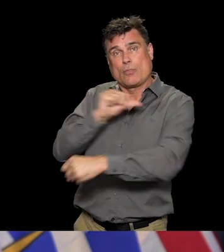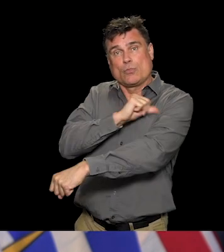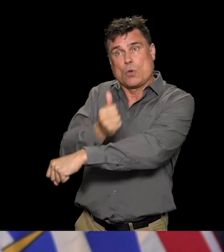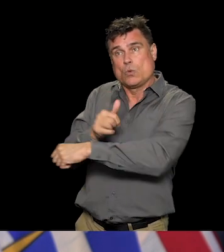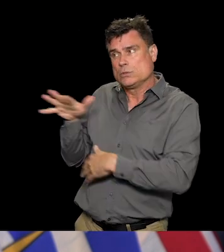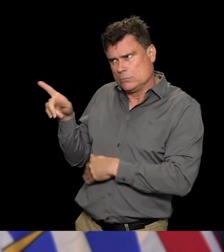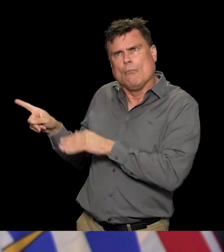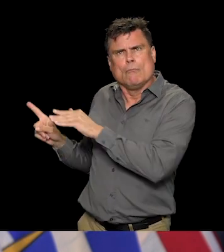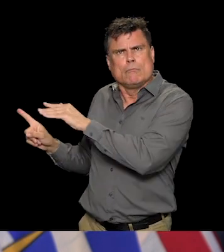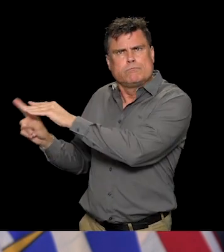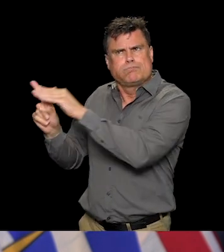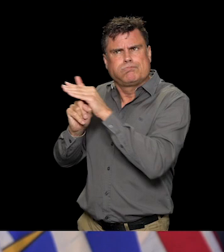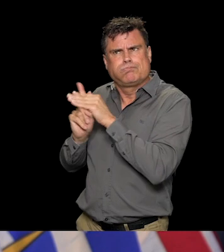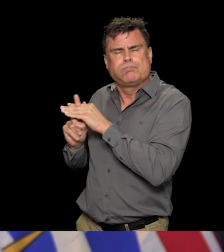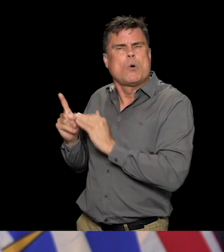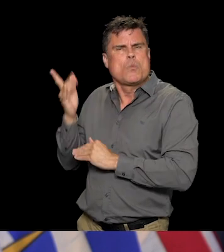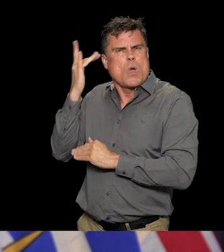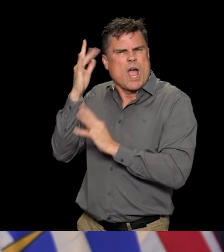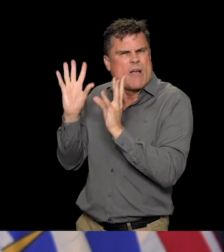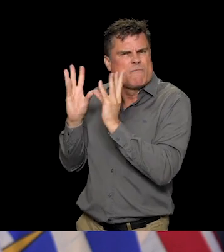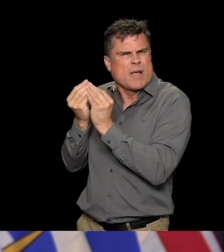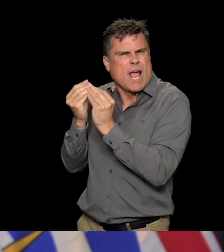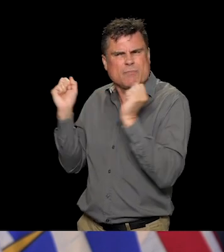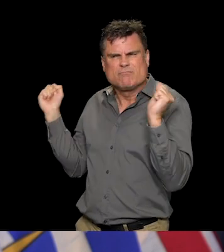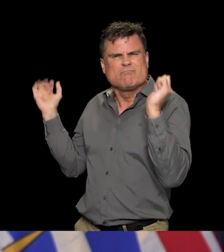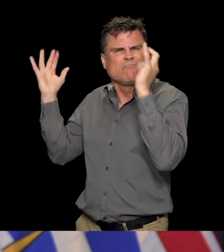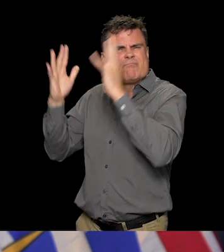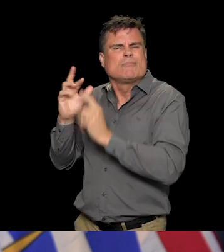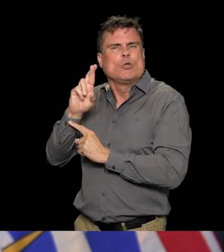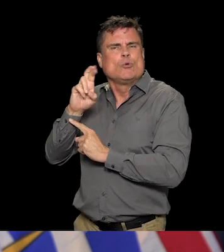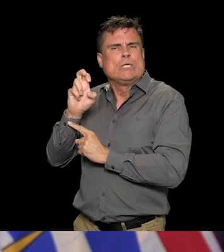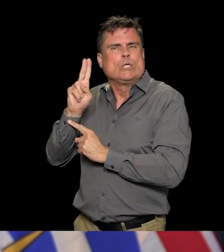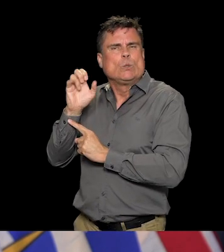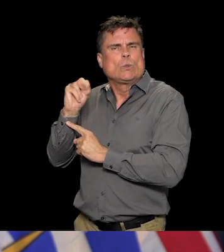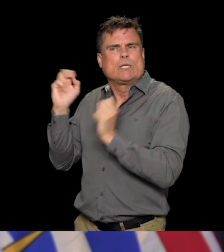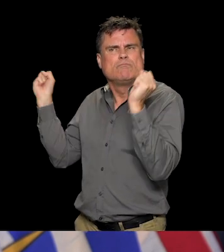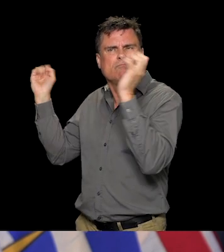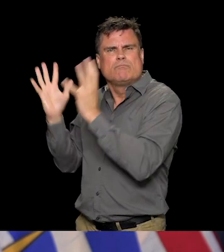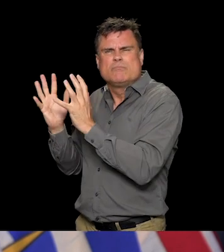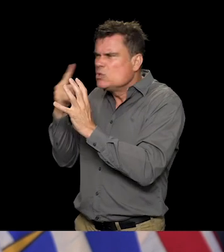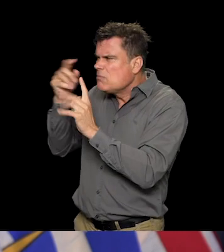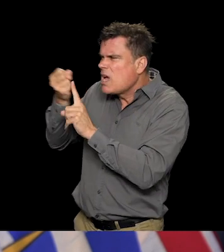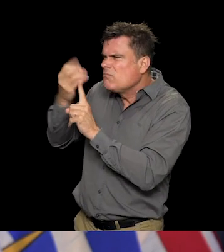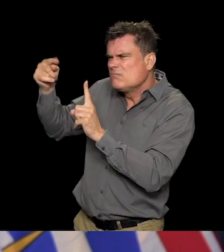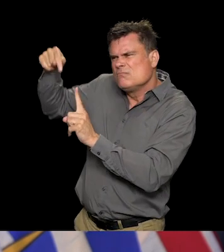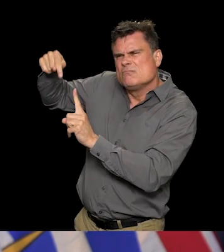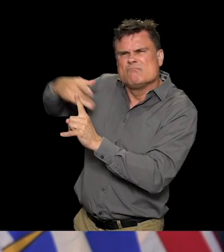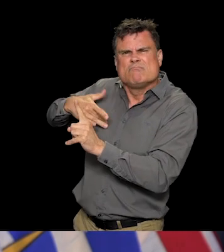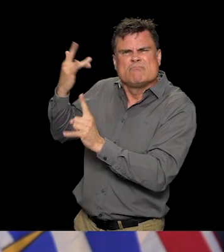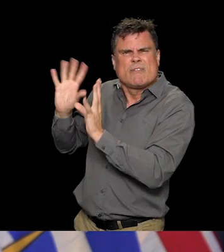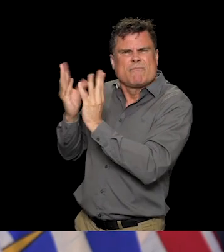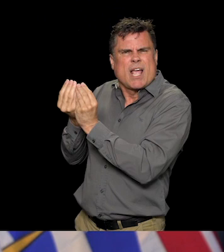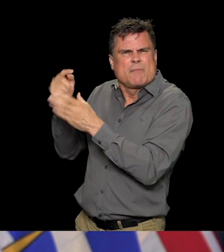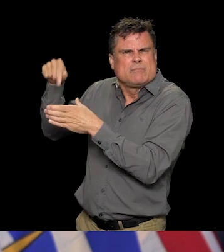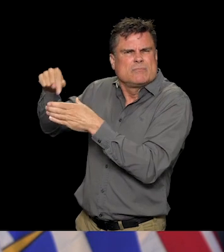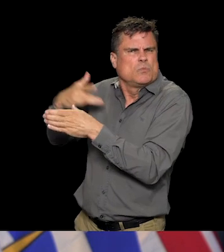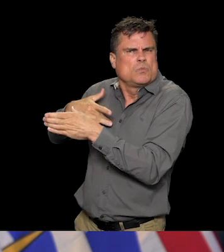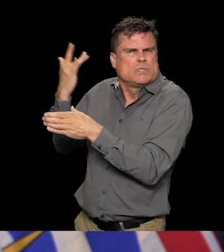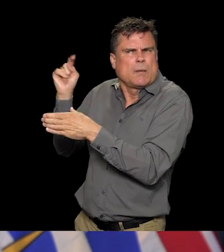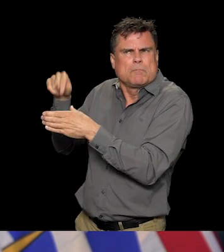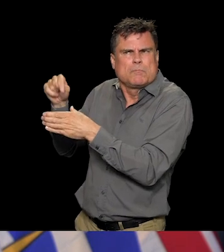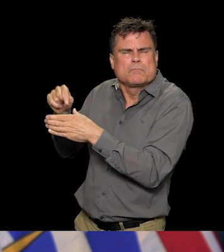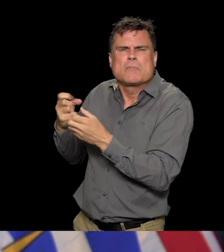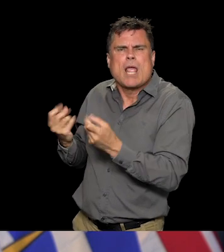As more of us consider expanding our bubbles, it might be helpful to know a few more details about that event, such as how many people attended,